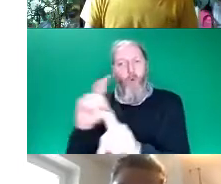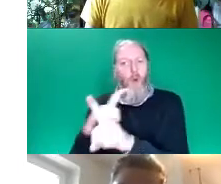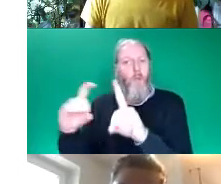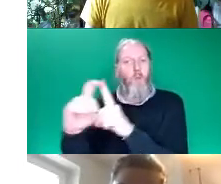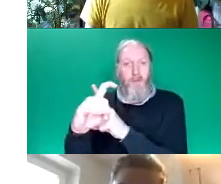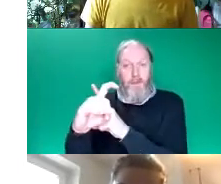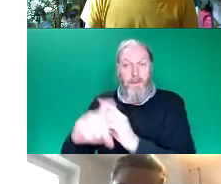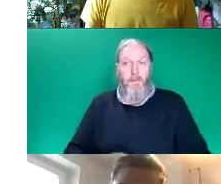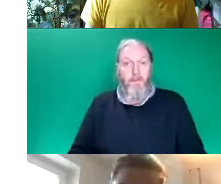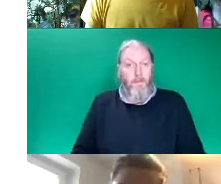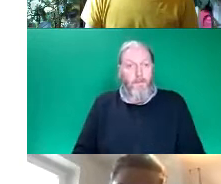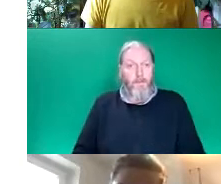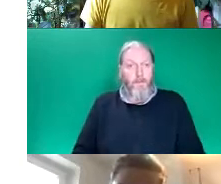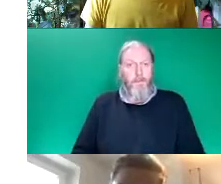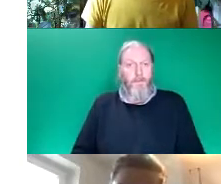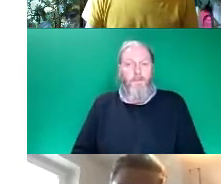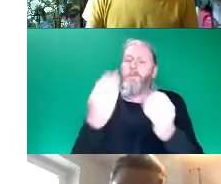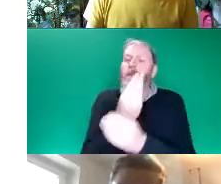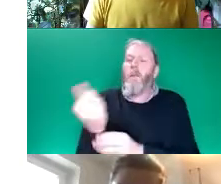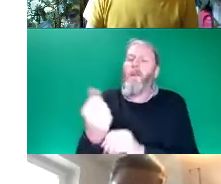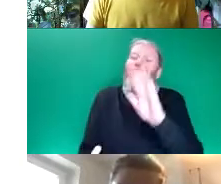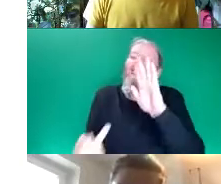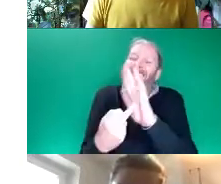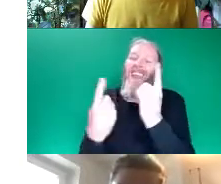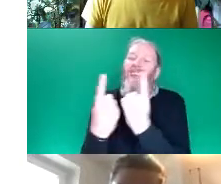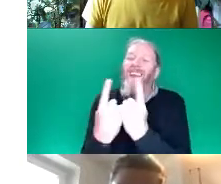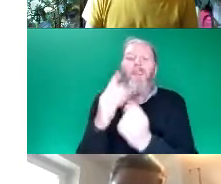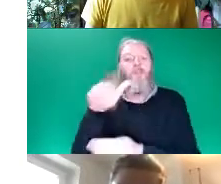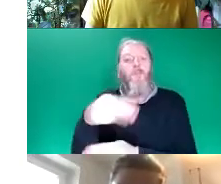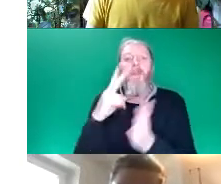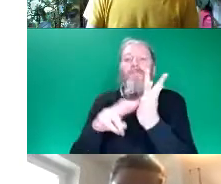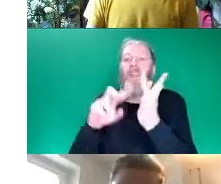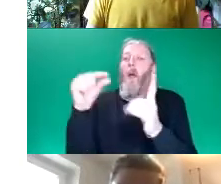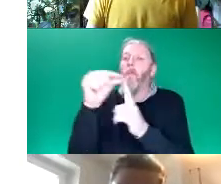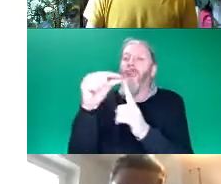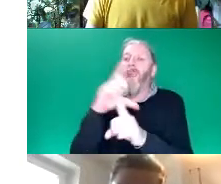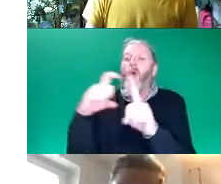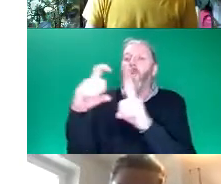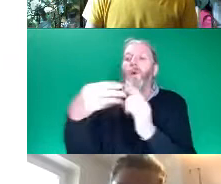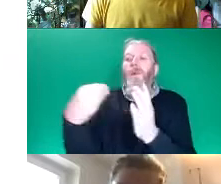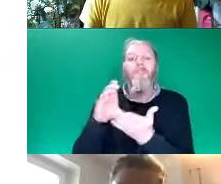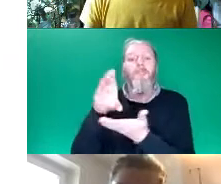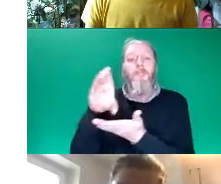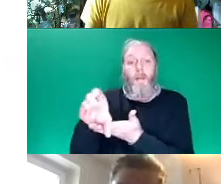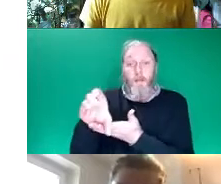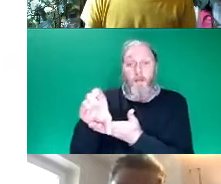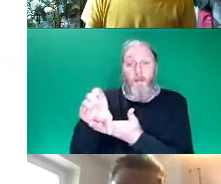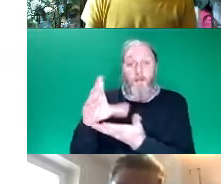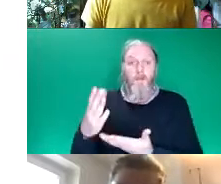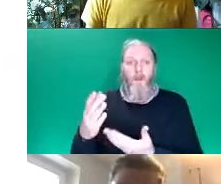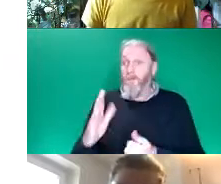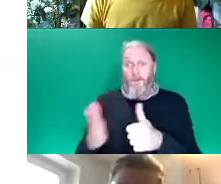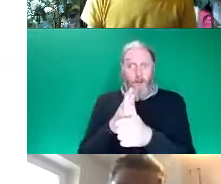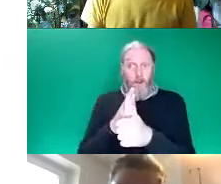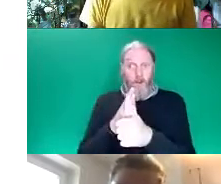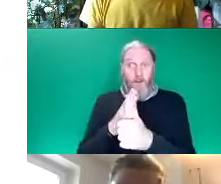So some key elements of the VIP community fund model that we felt stood out. It was really important to us that